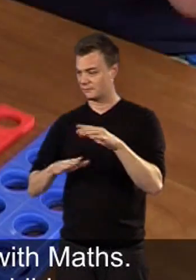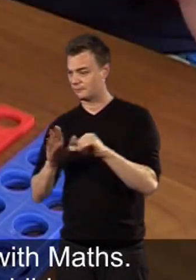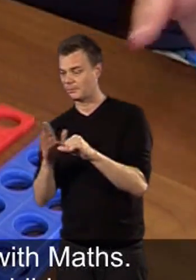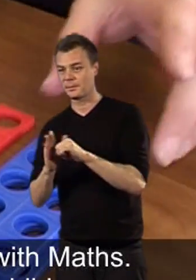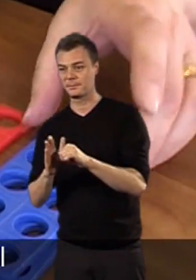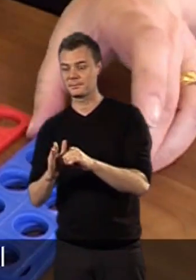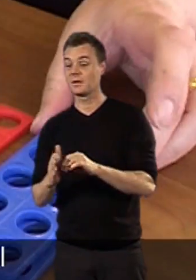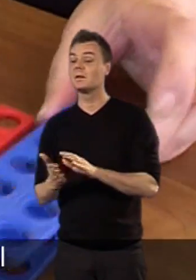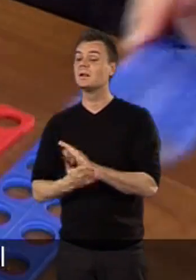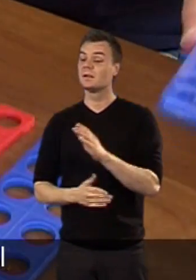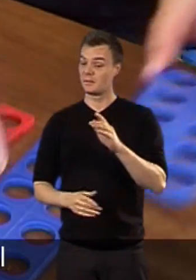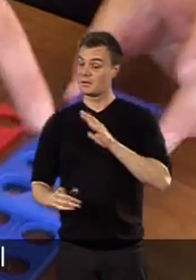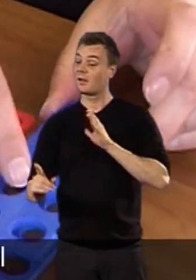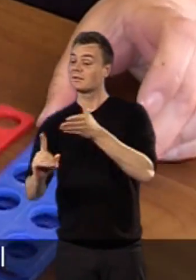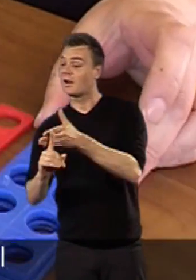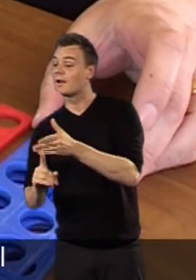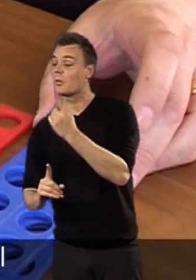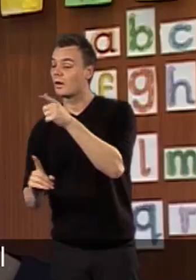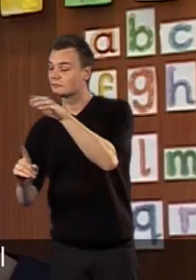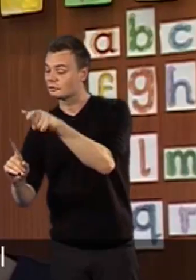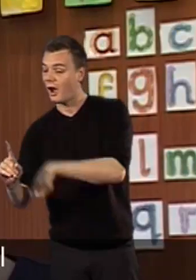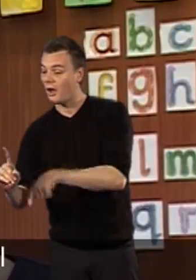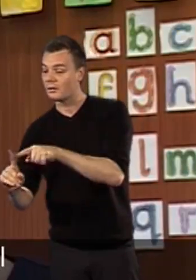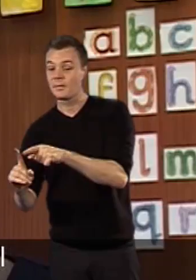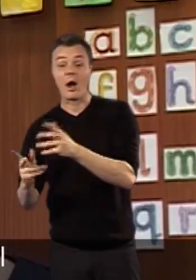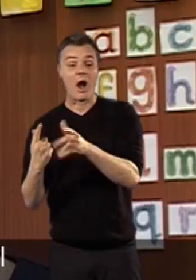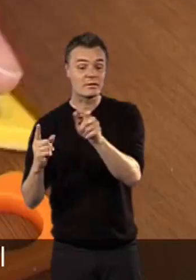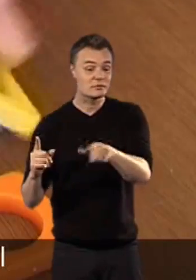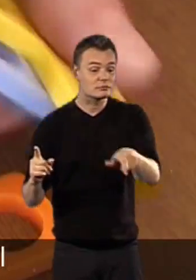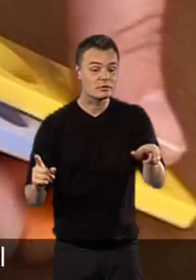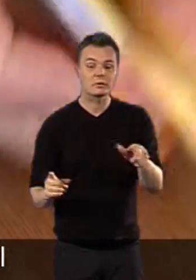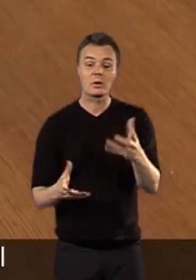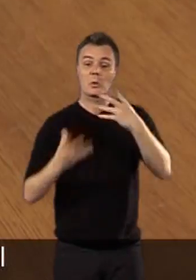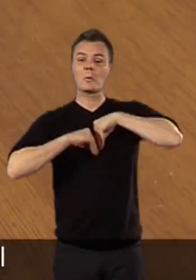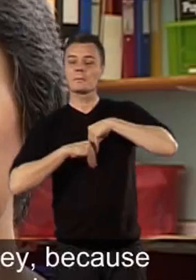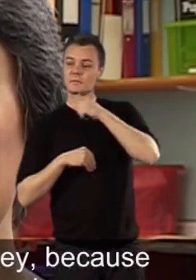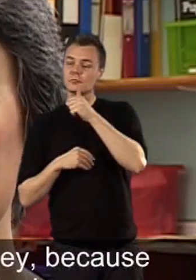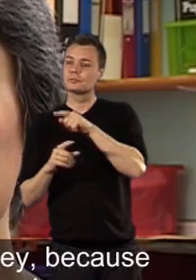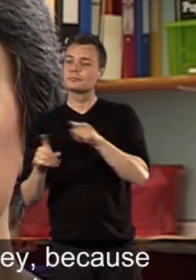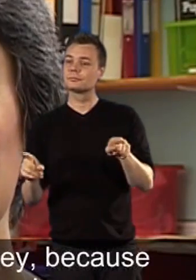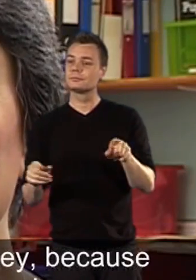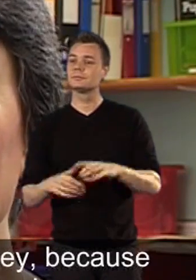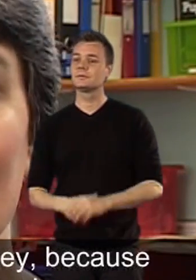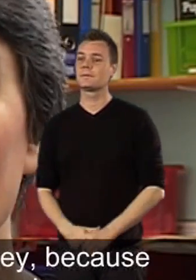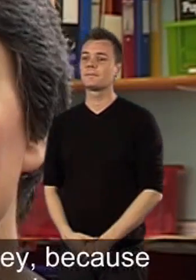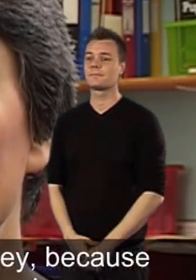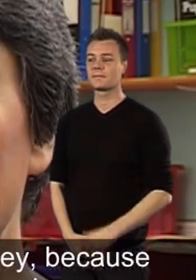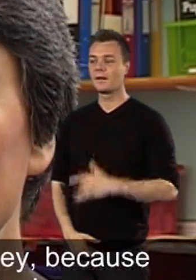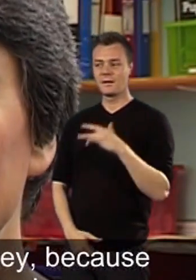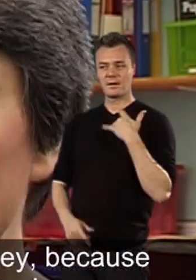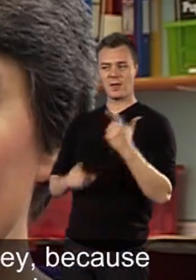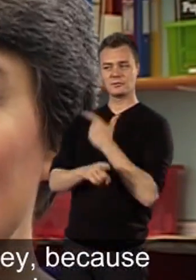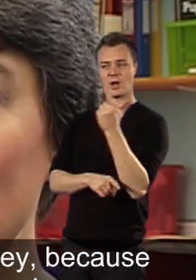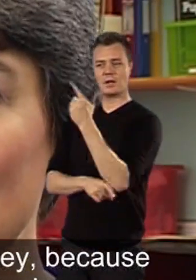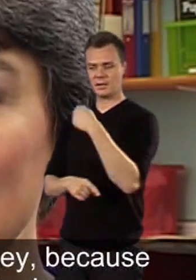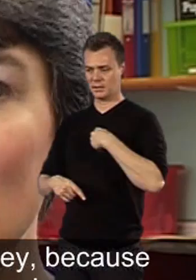it for one child, we've found that it's really been useful for other children as well. For me, it's the beginning of a journey because as well as the tried